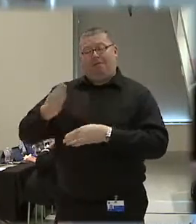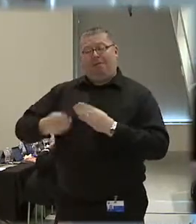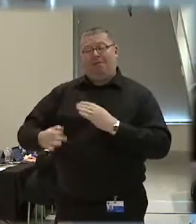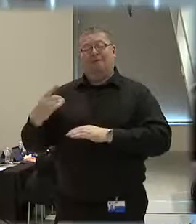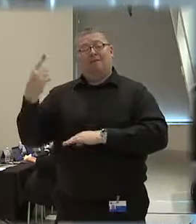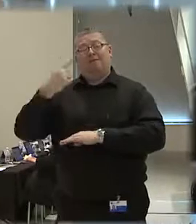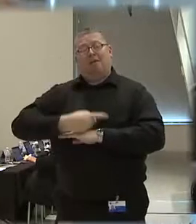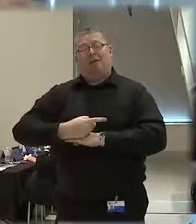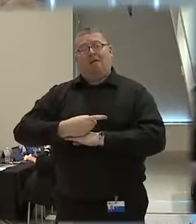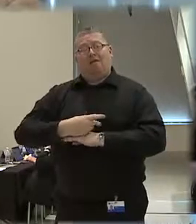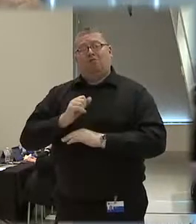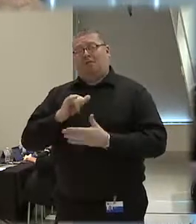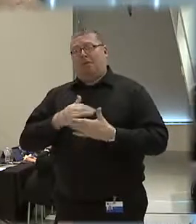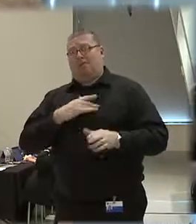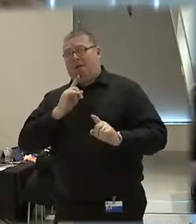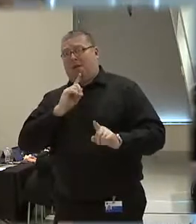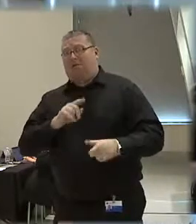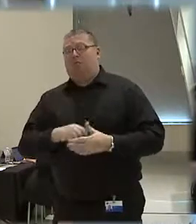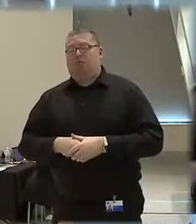there's the answer.